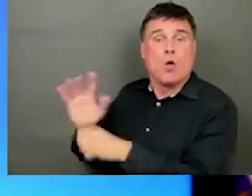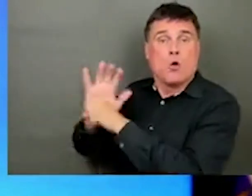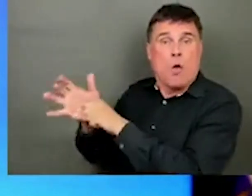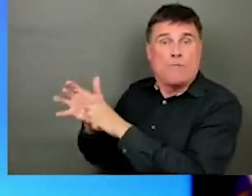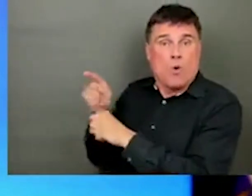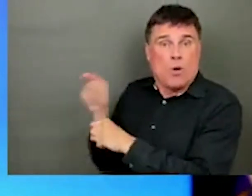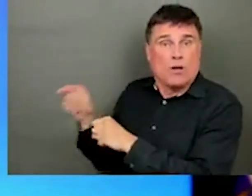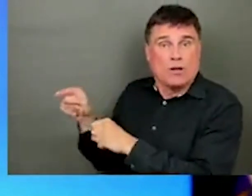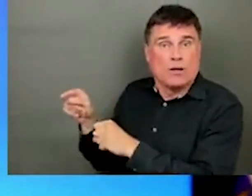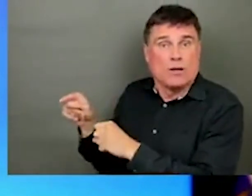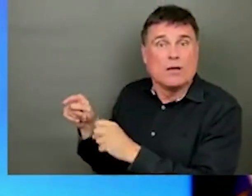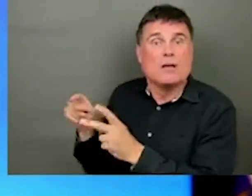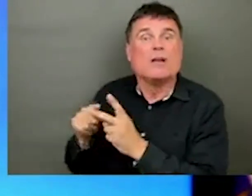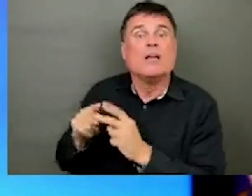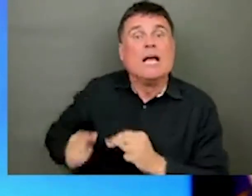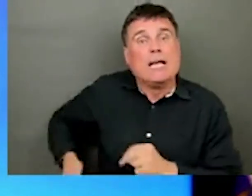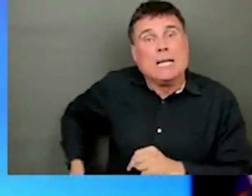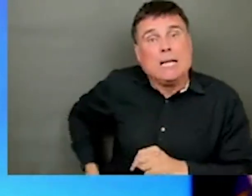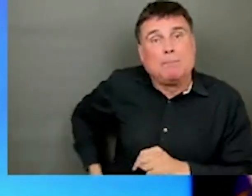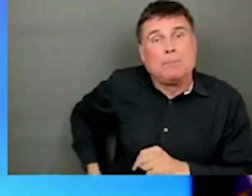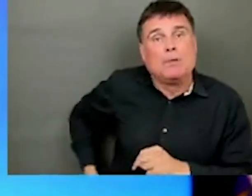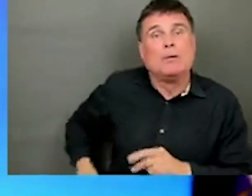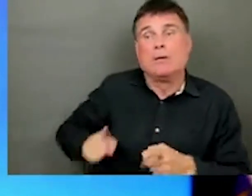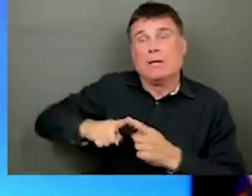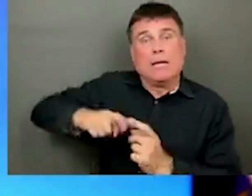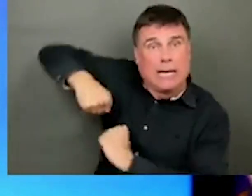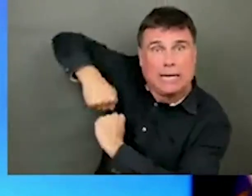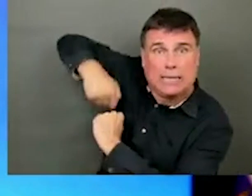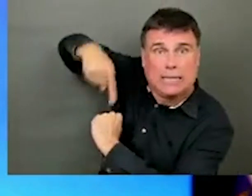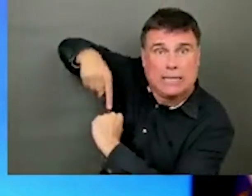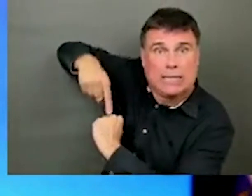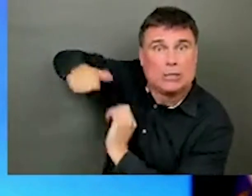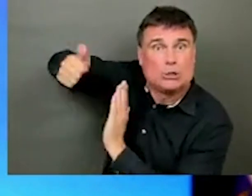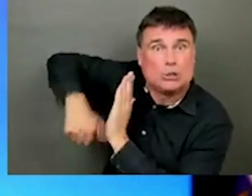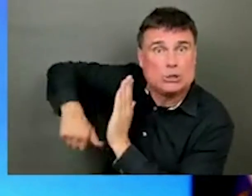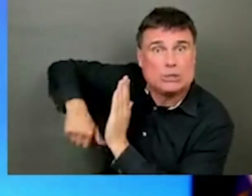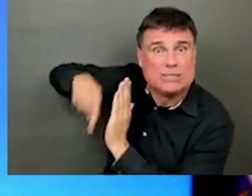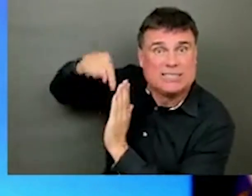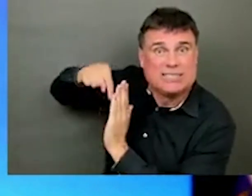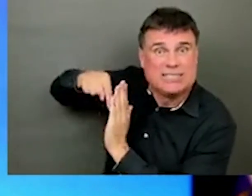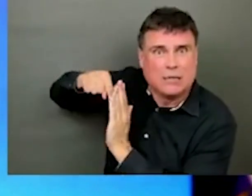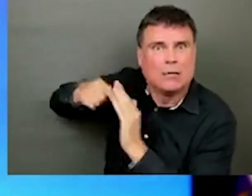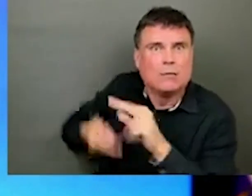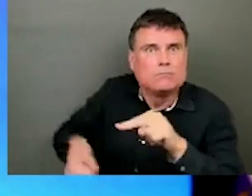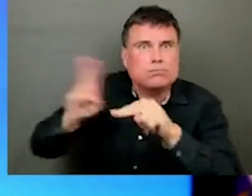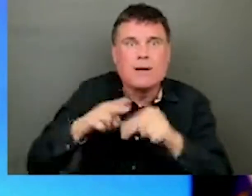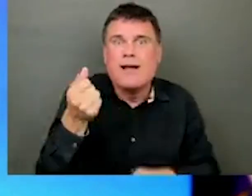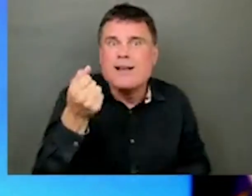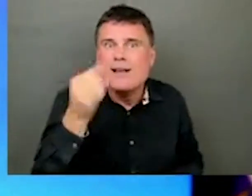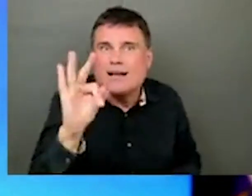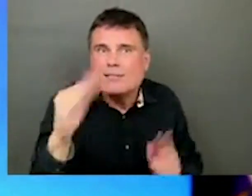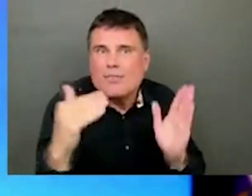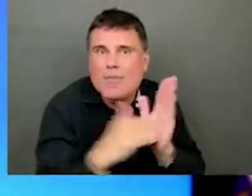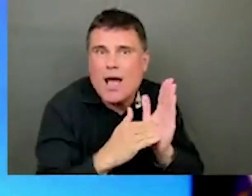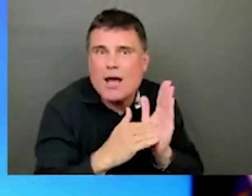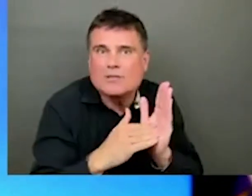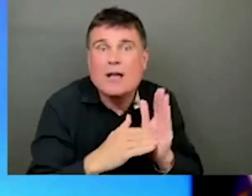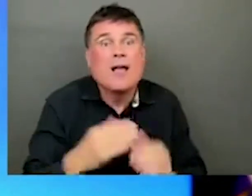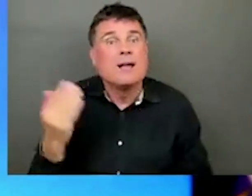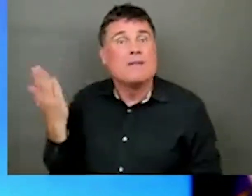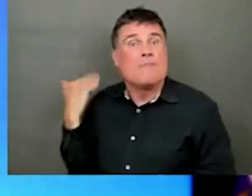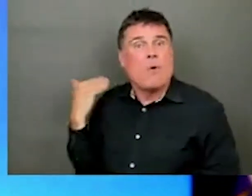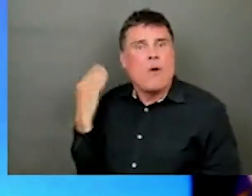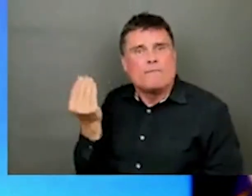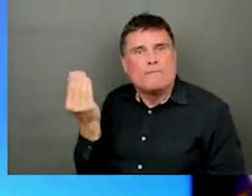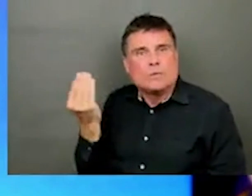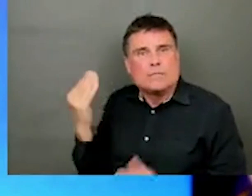-17 to almost 19,000 in a short period of time and that meant significant demands on